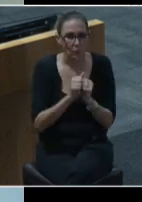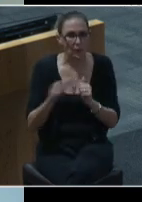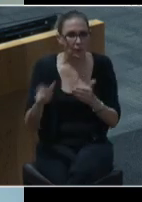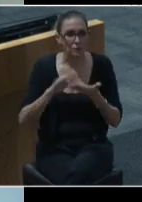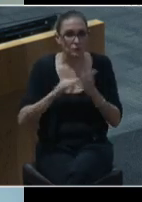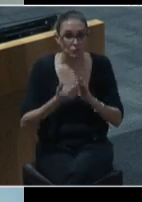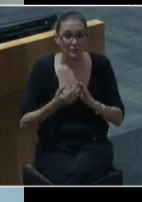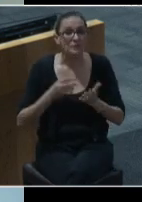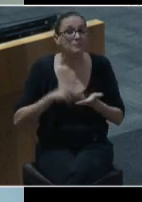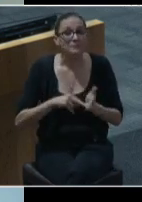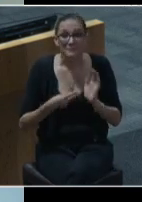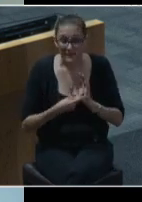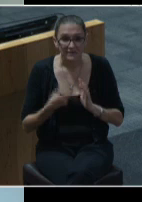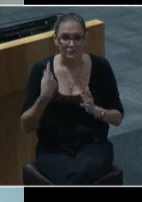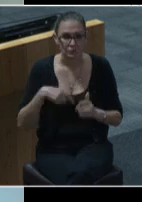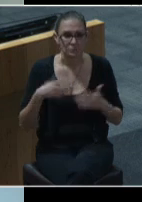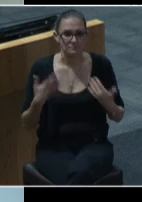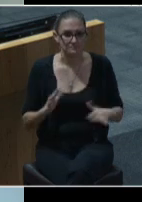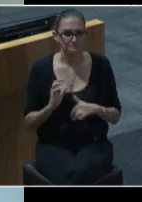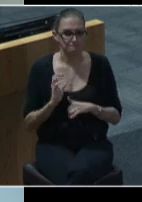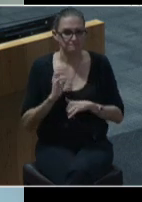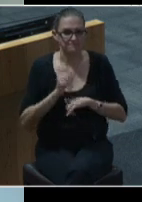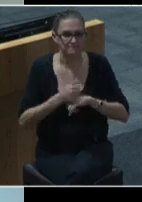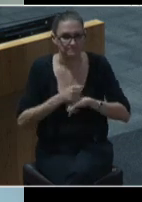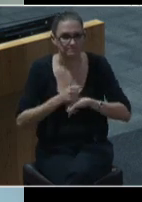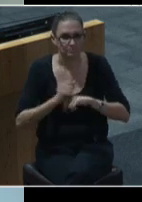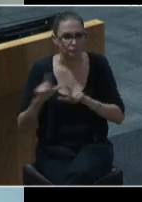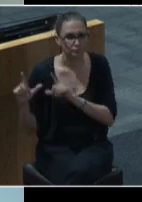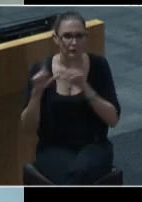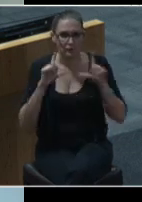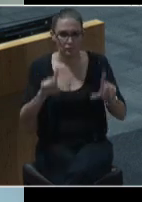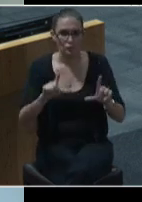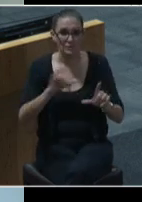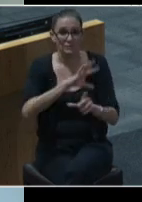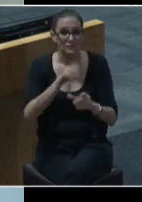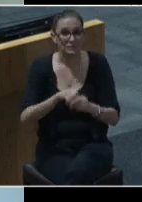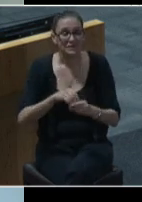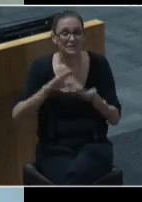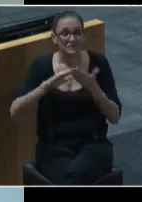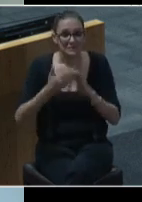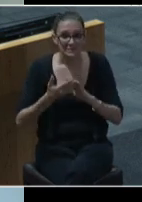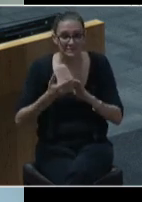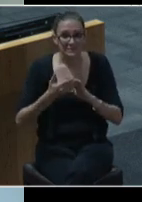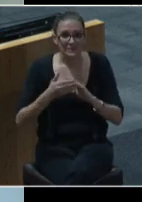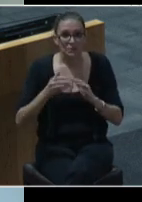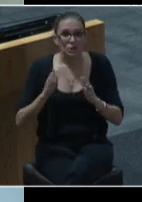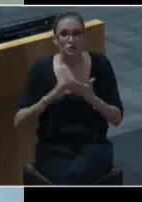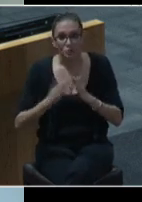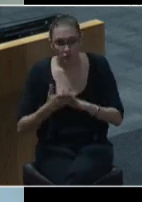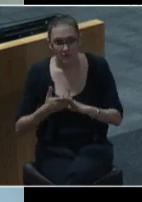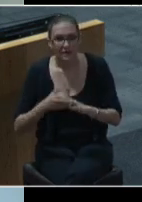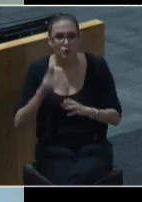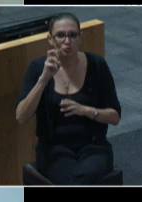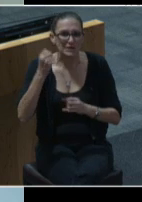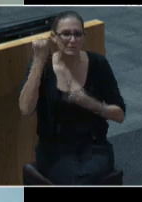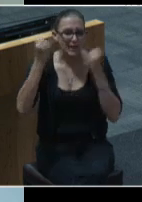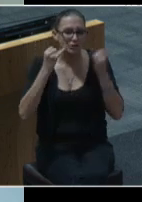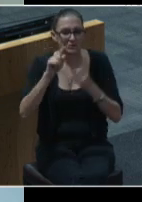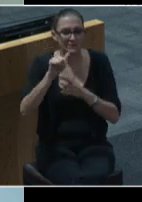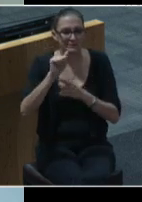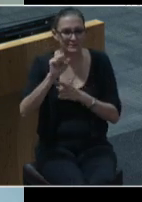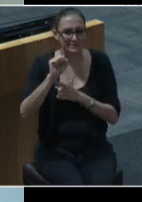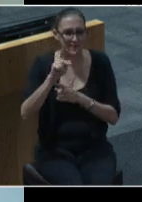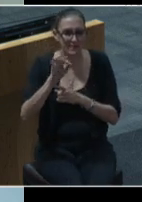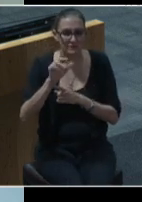that end, we have preliminarily outlined a framework that includes a City Community Reimagining Task Force, composed of members from the